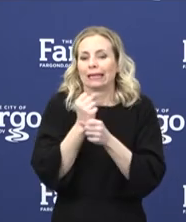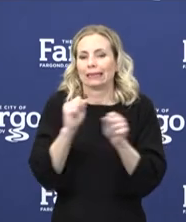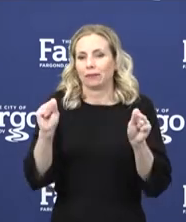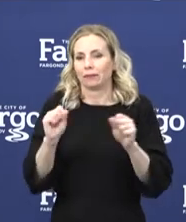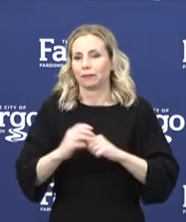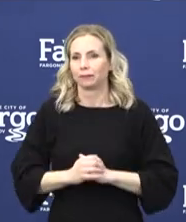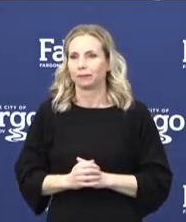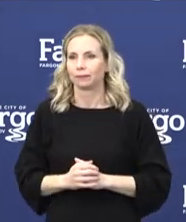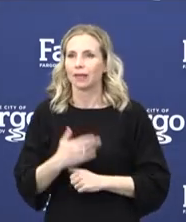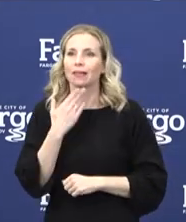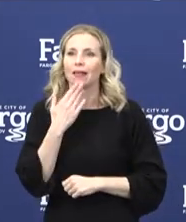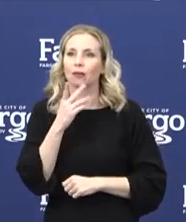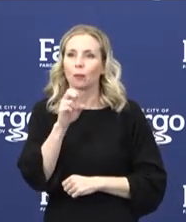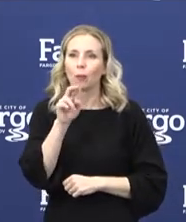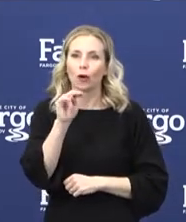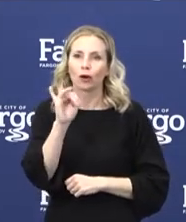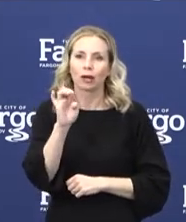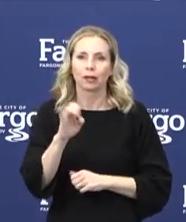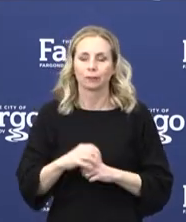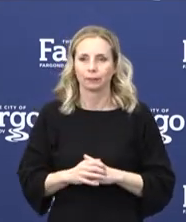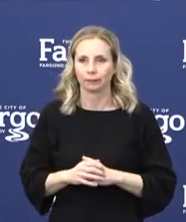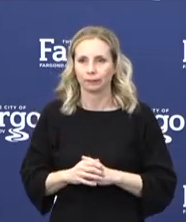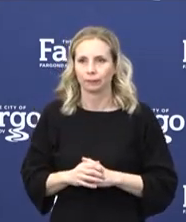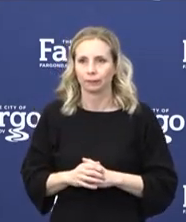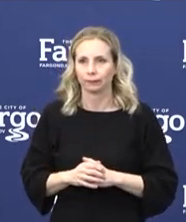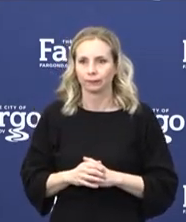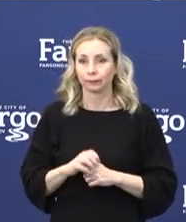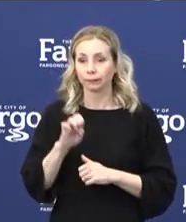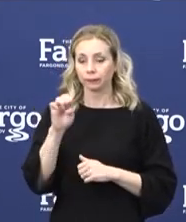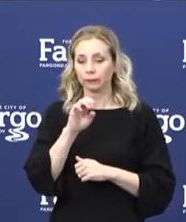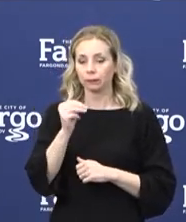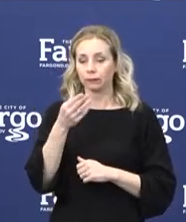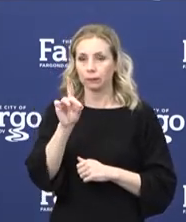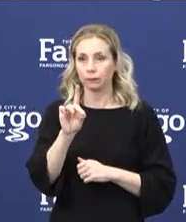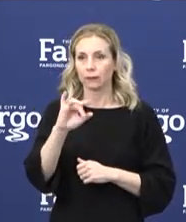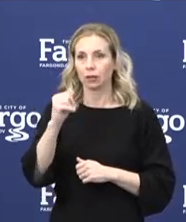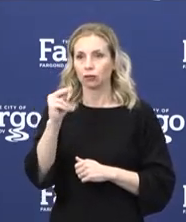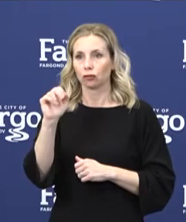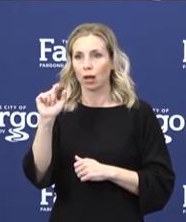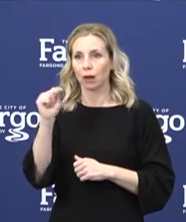Thank you Bernie. Now we go to the east, Moorhead Mayor Jonathan Judd.